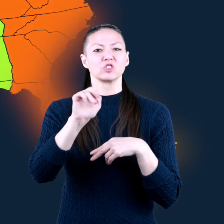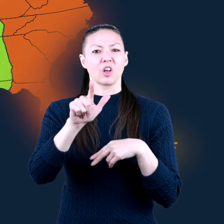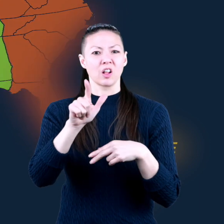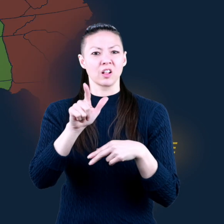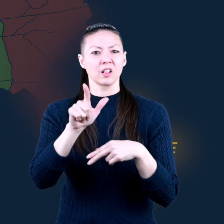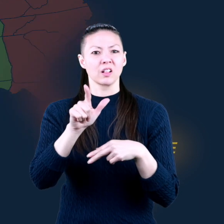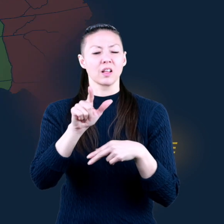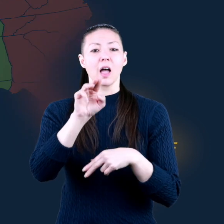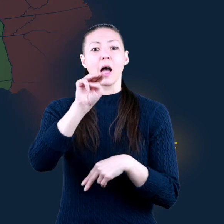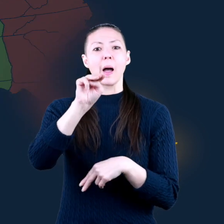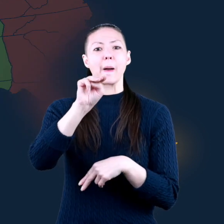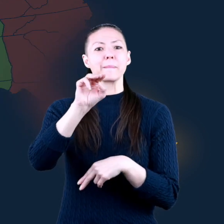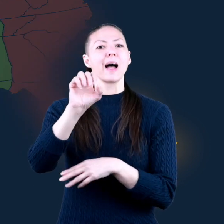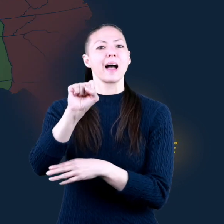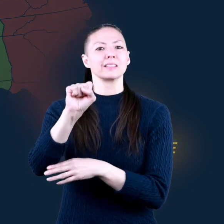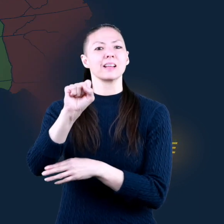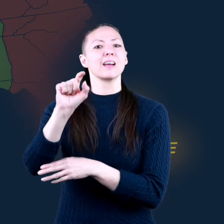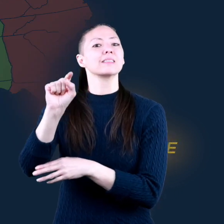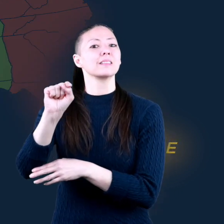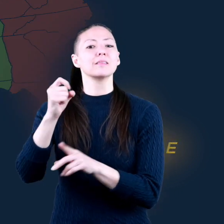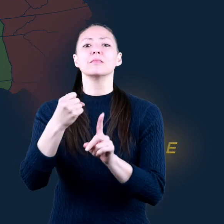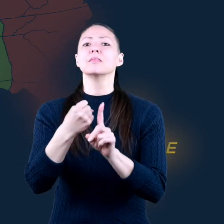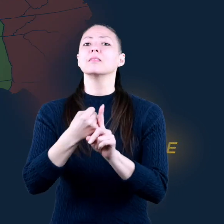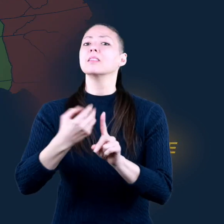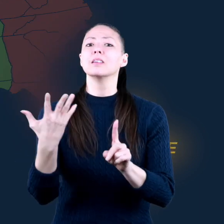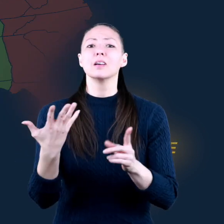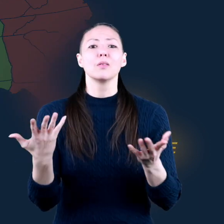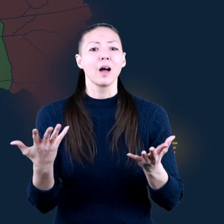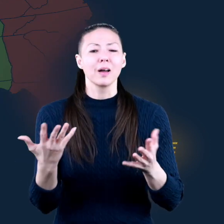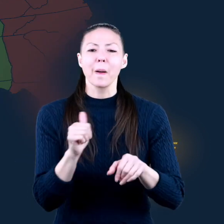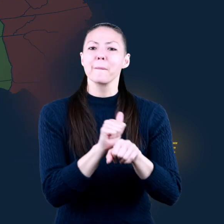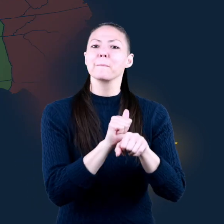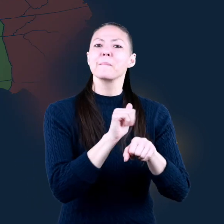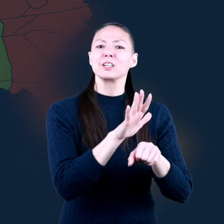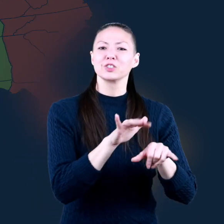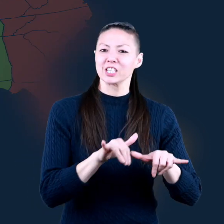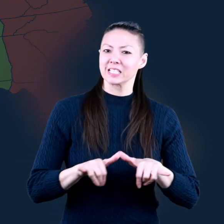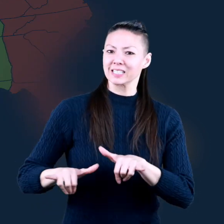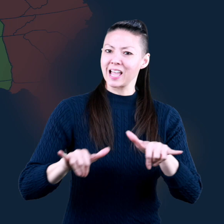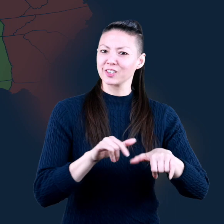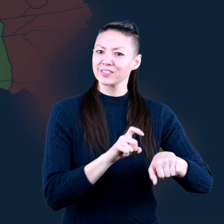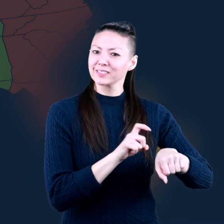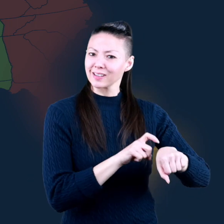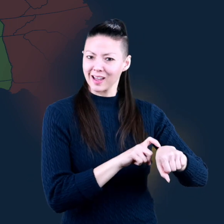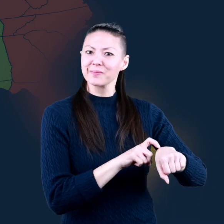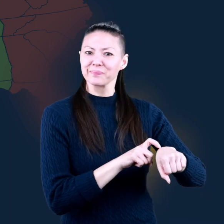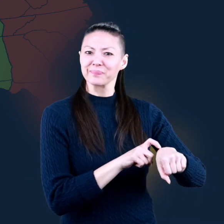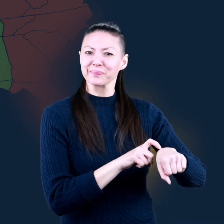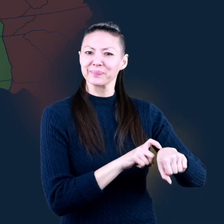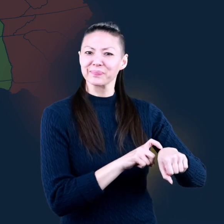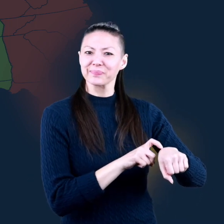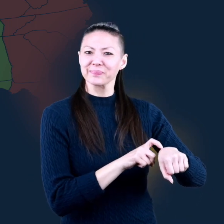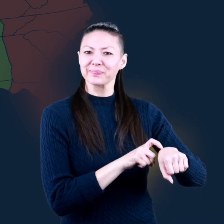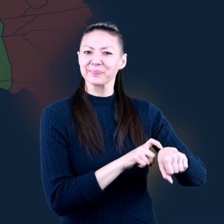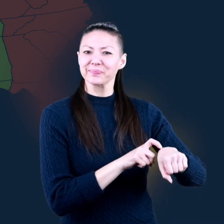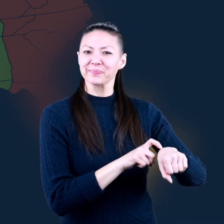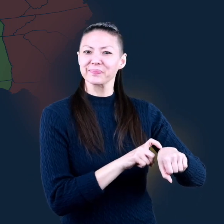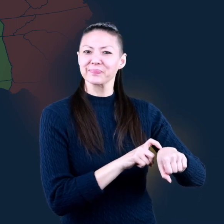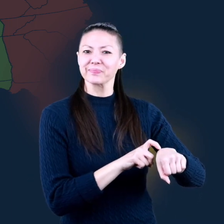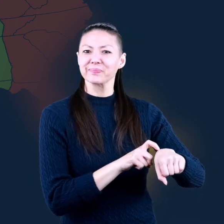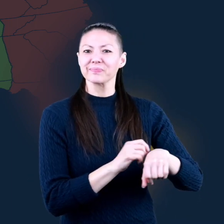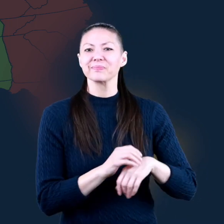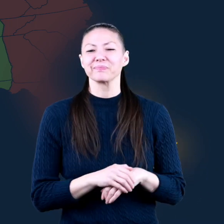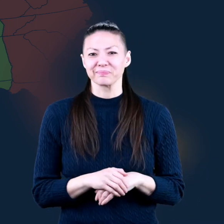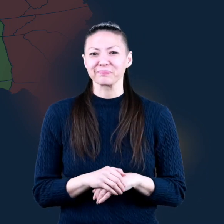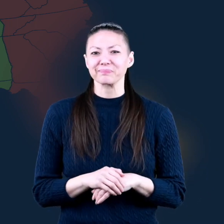M.S.T. stands for Mountain Standard Time. That is the standard time